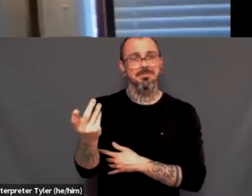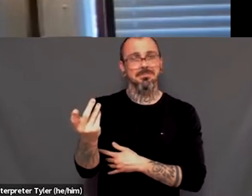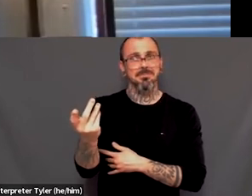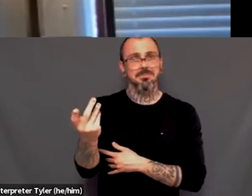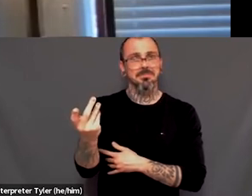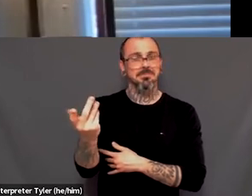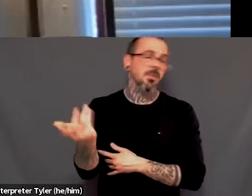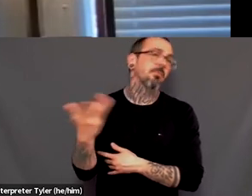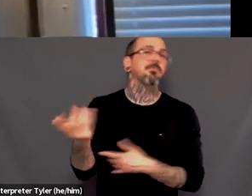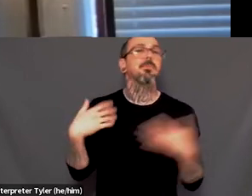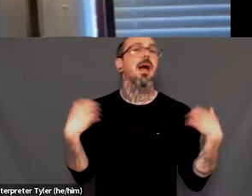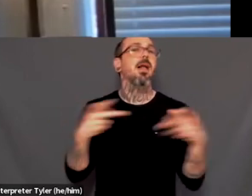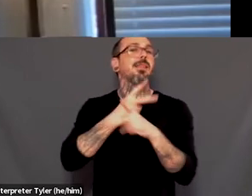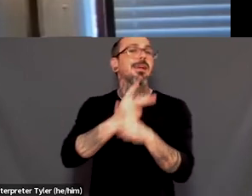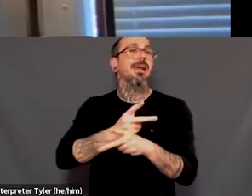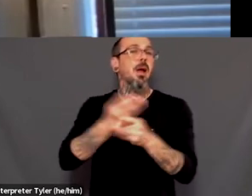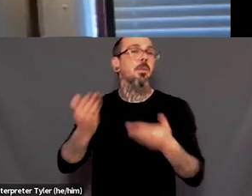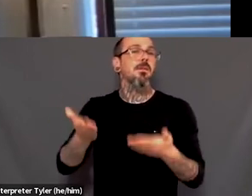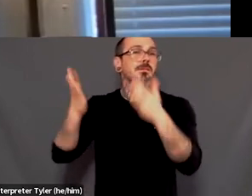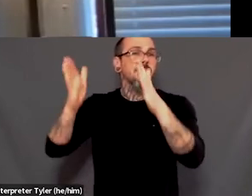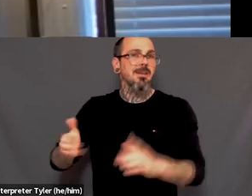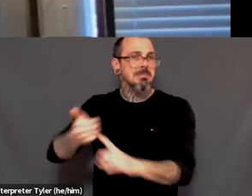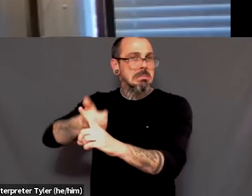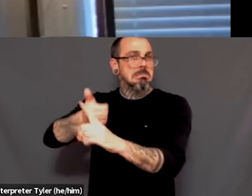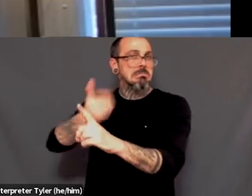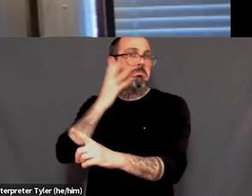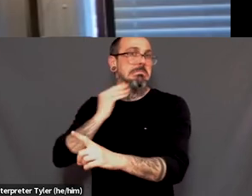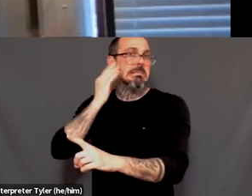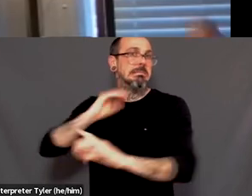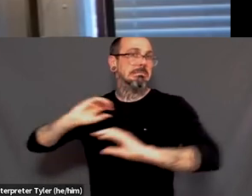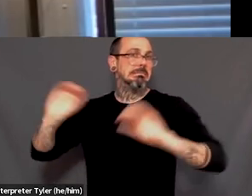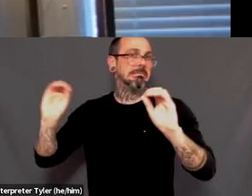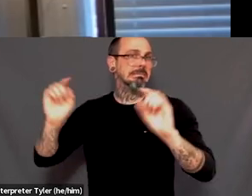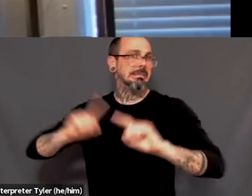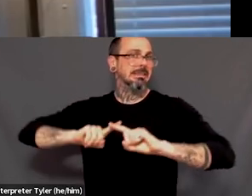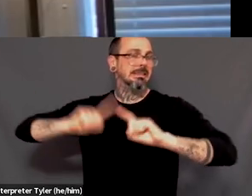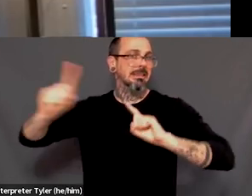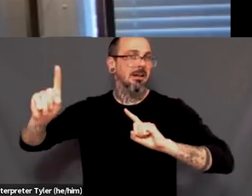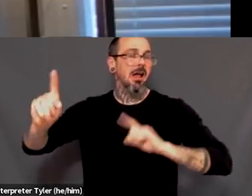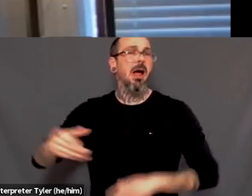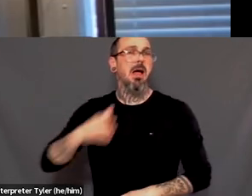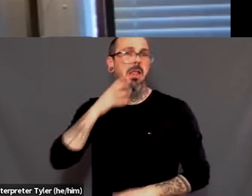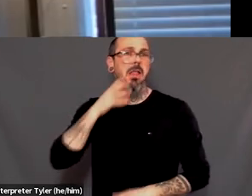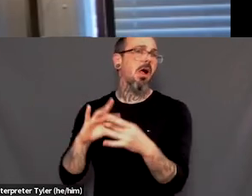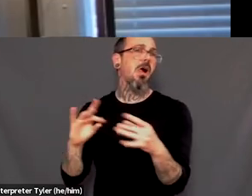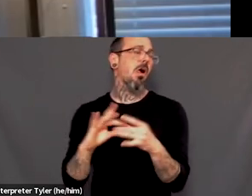uh, don't tell you things that you want to hear, I guess. So like,